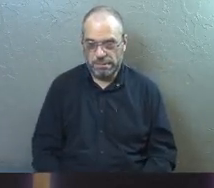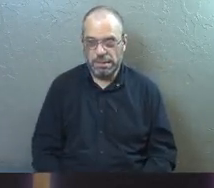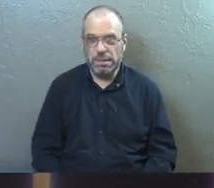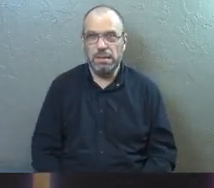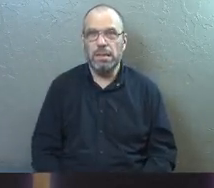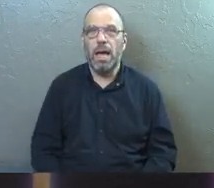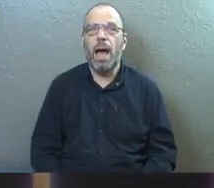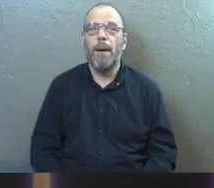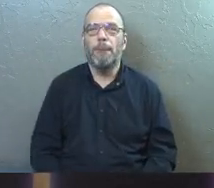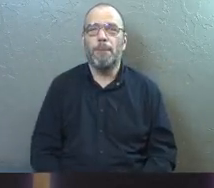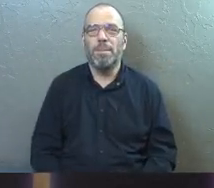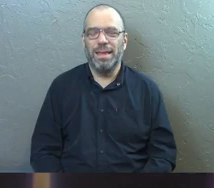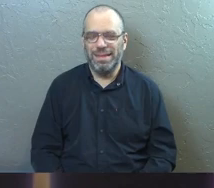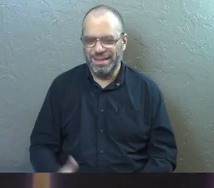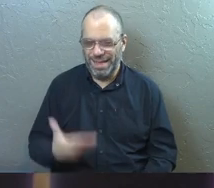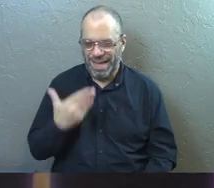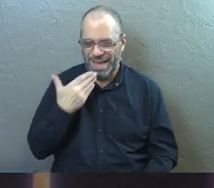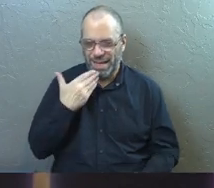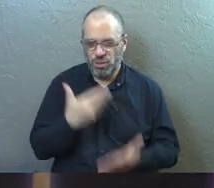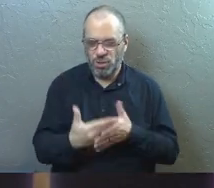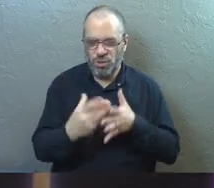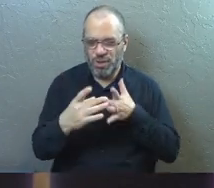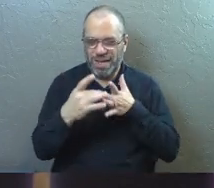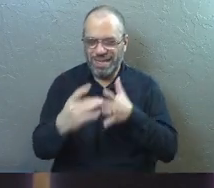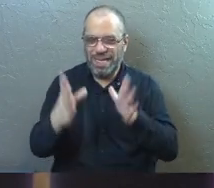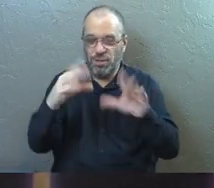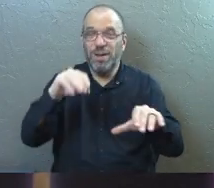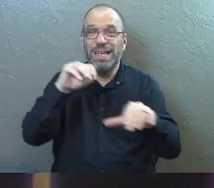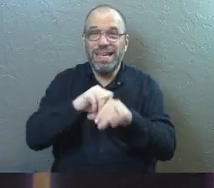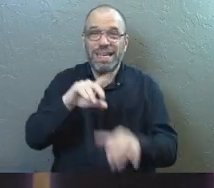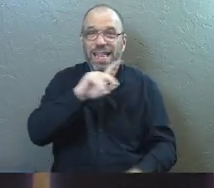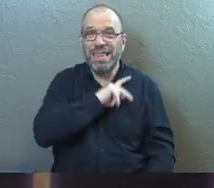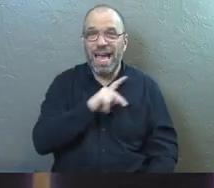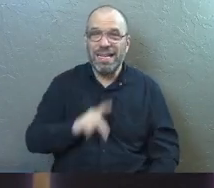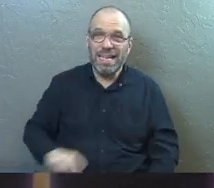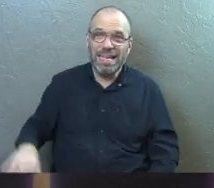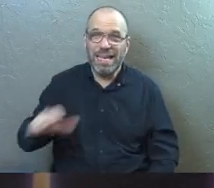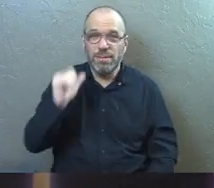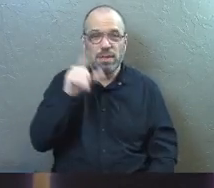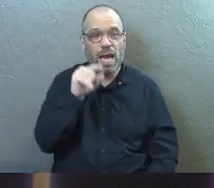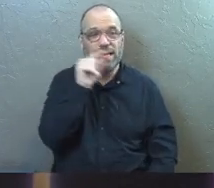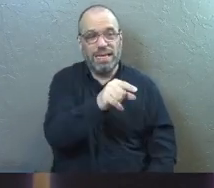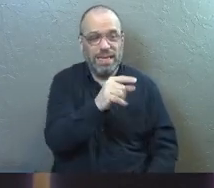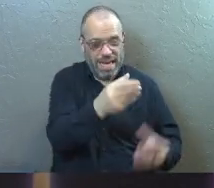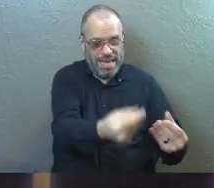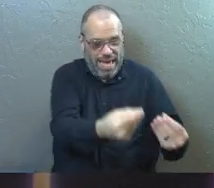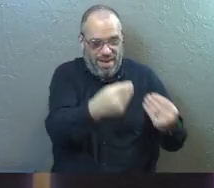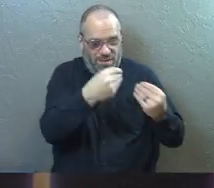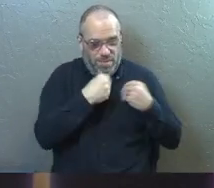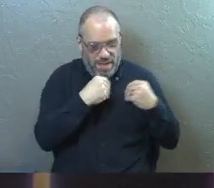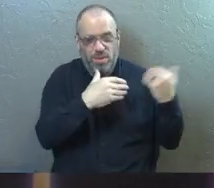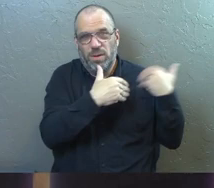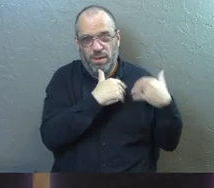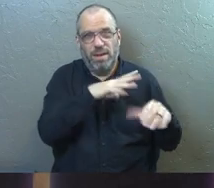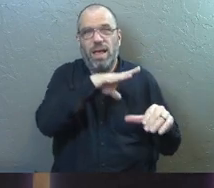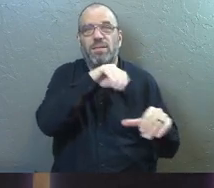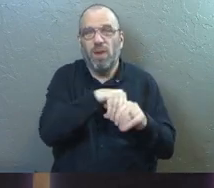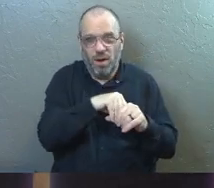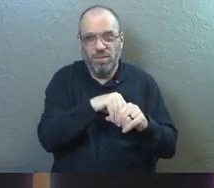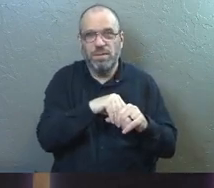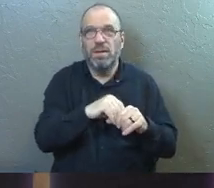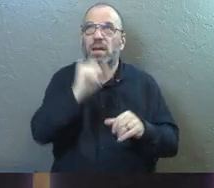It's a good, wise leader in the kingdom of God because he let me get in the game.